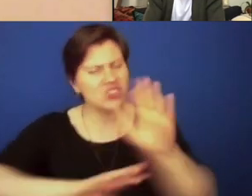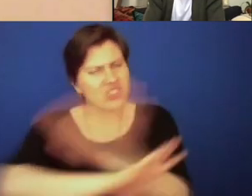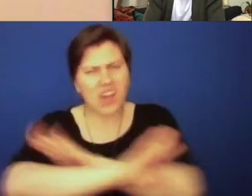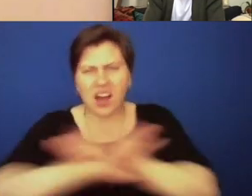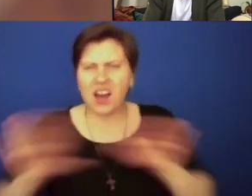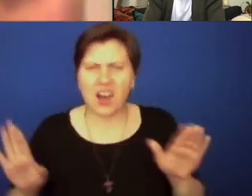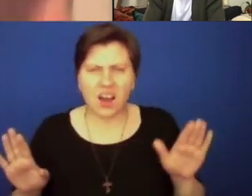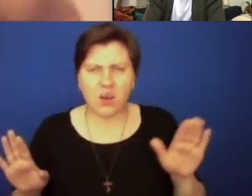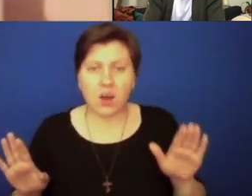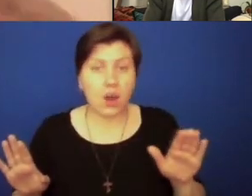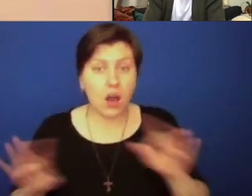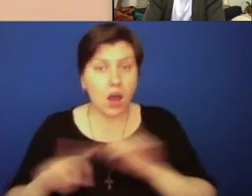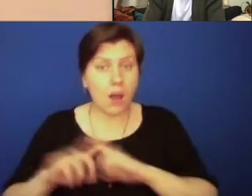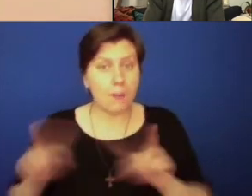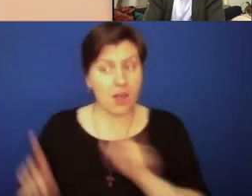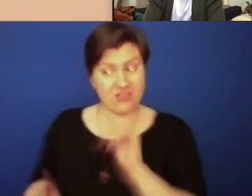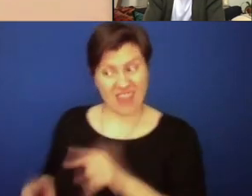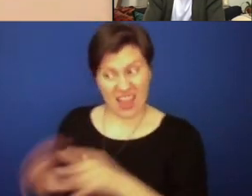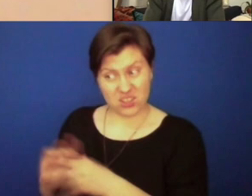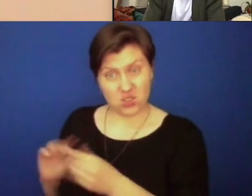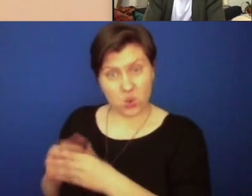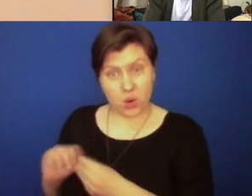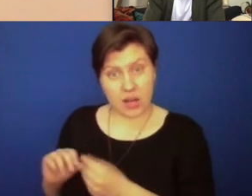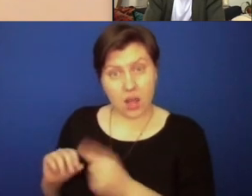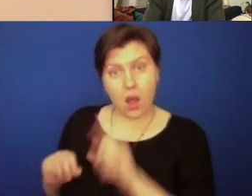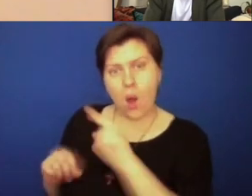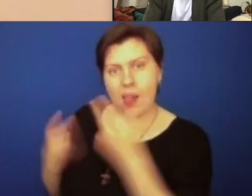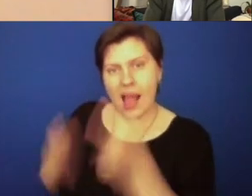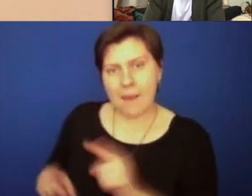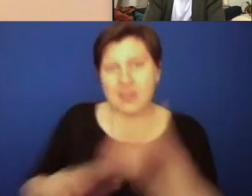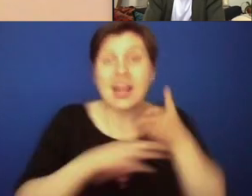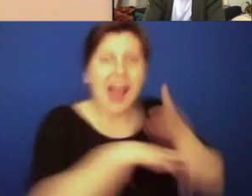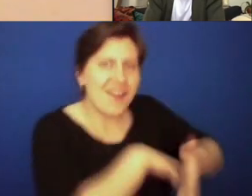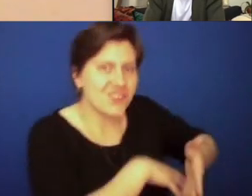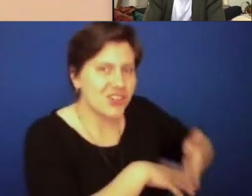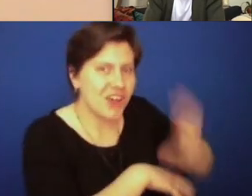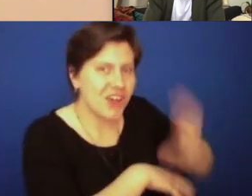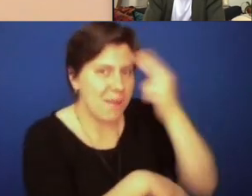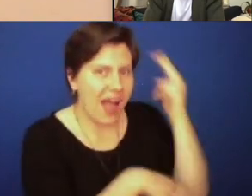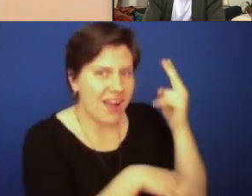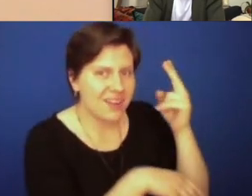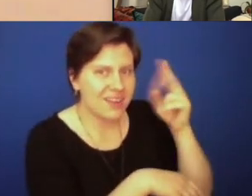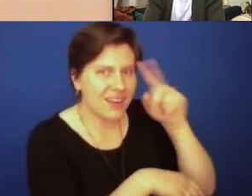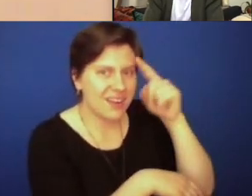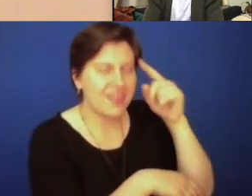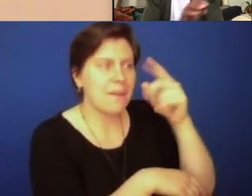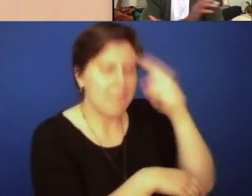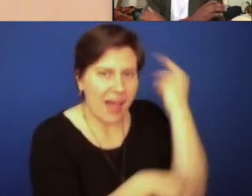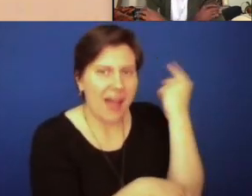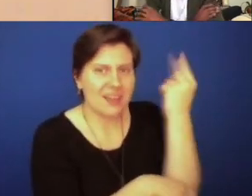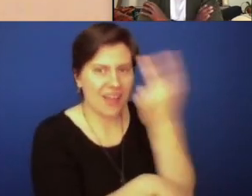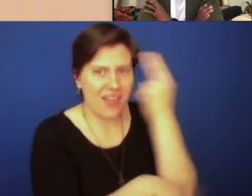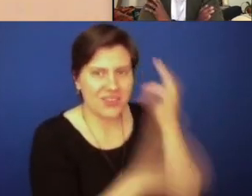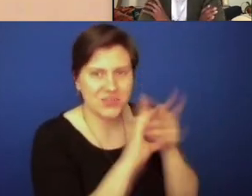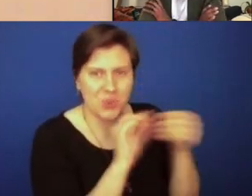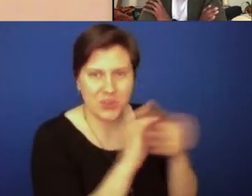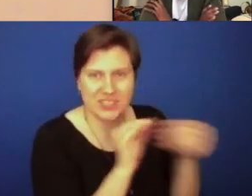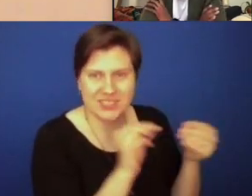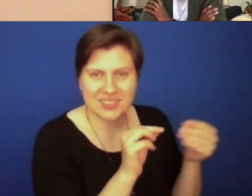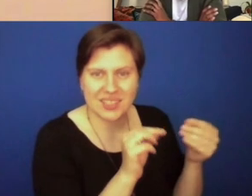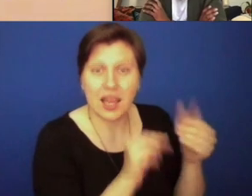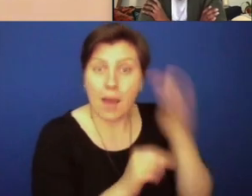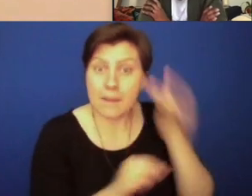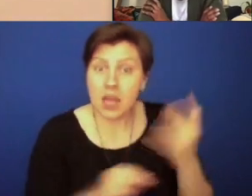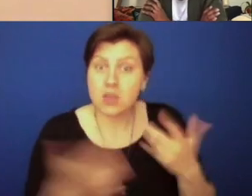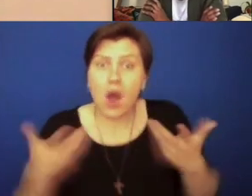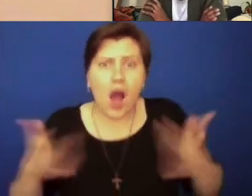imagination. But you only get to those stories when you tell the stories of Black Catholics as well. And I say this because I want us to all understand